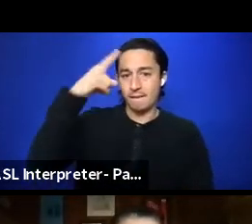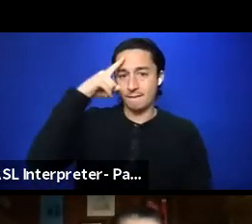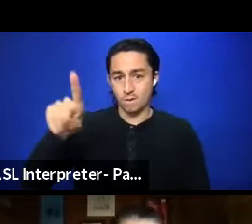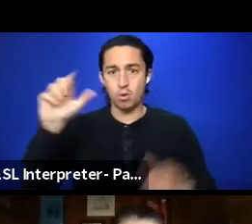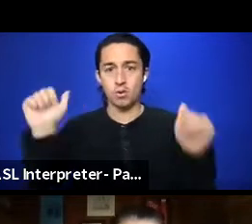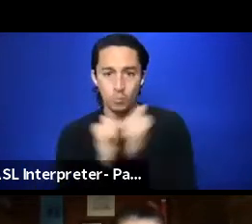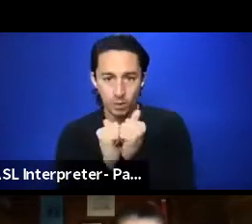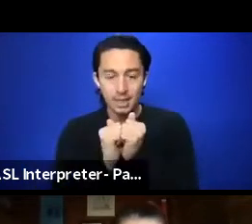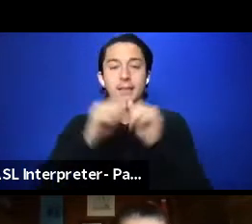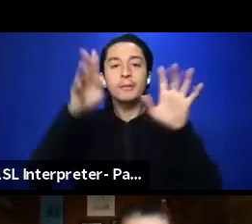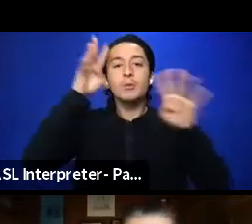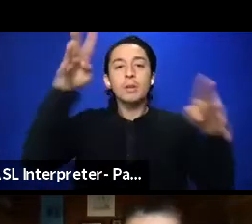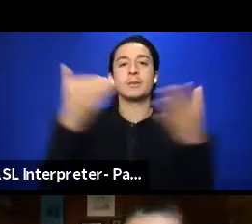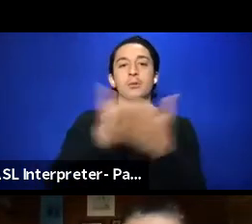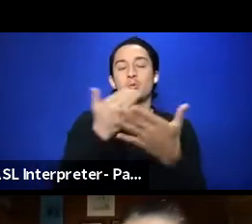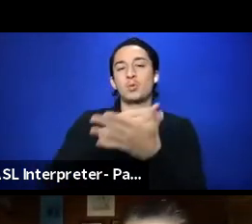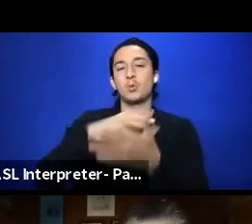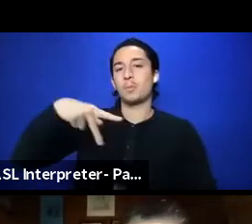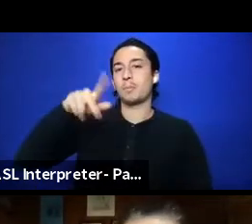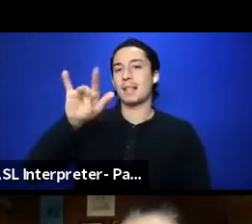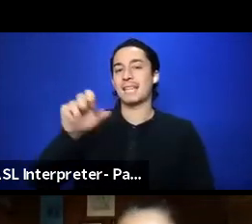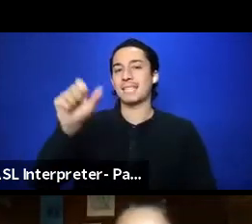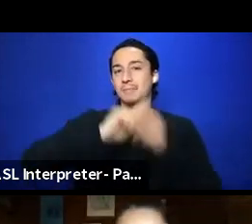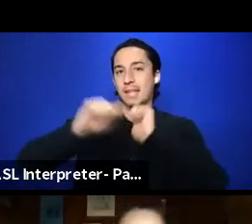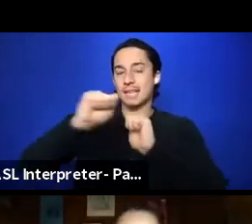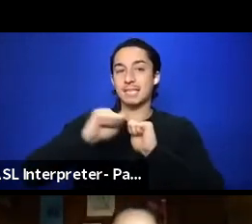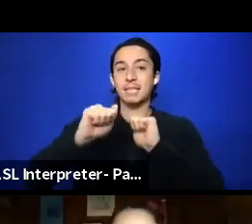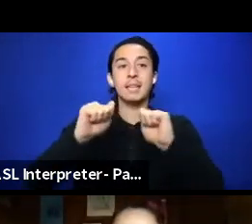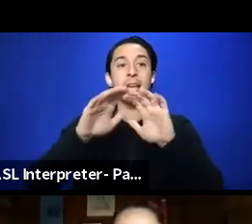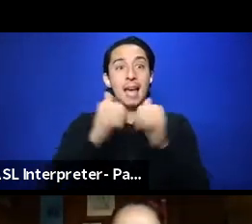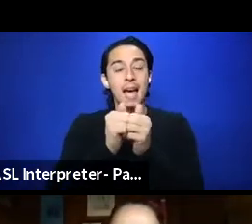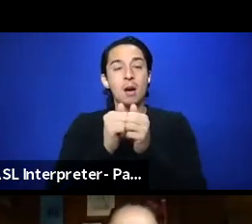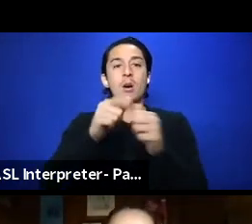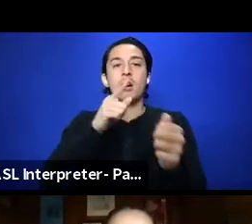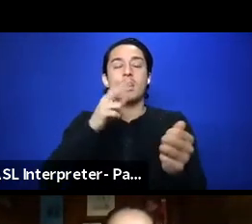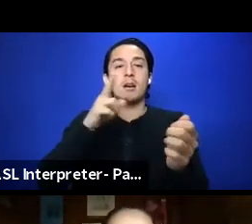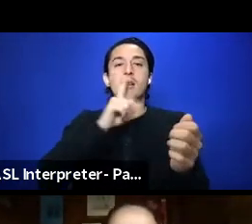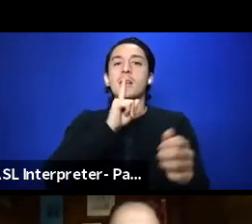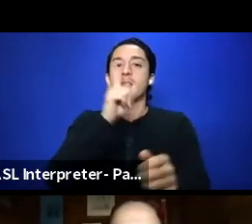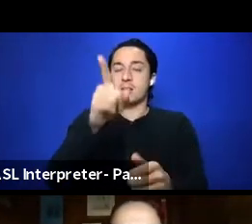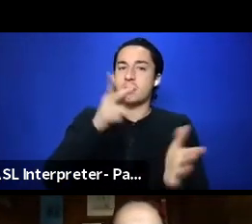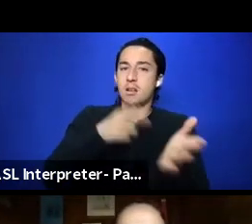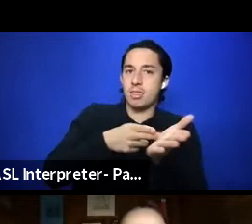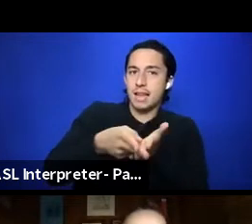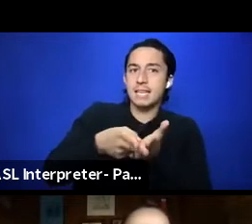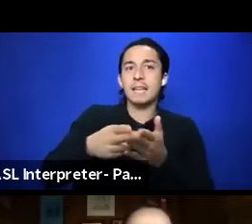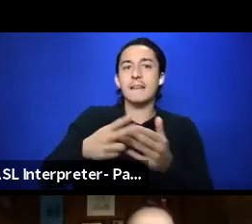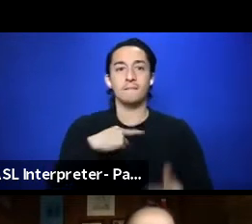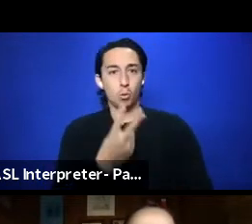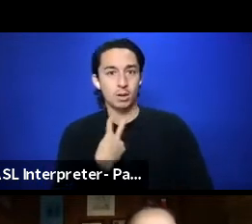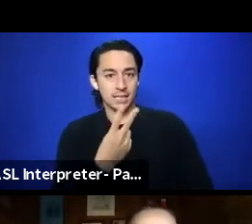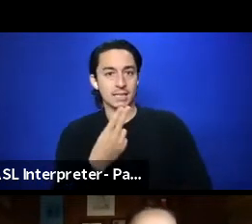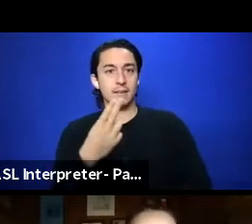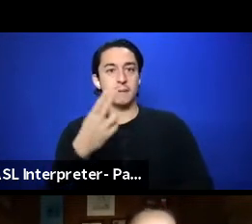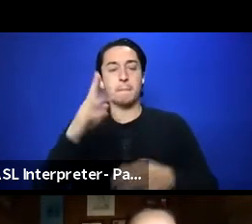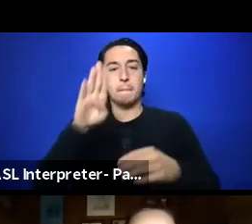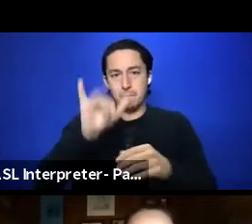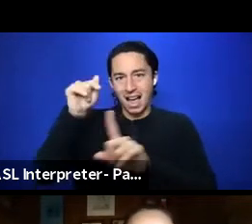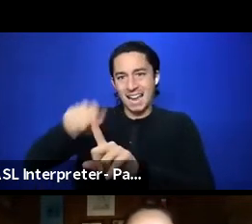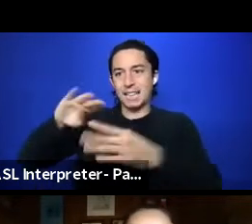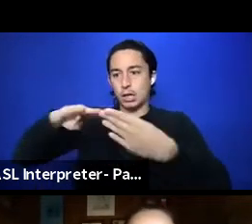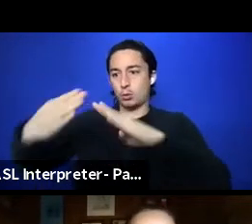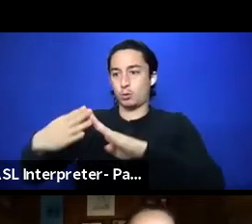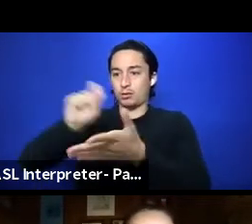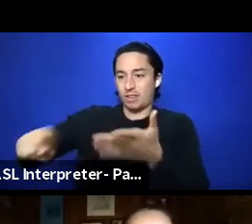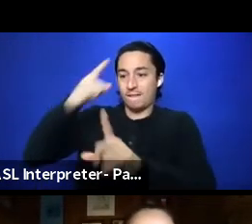creating new plays by authentic voices with the communities that they are written for. And that's been something that's